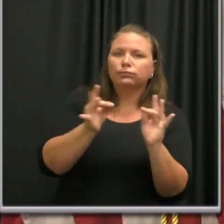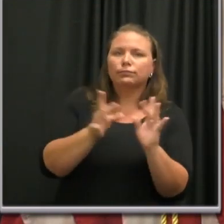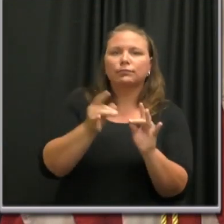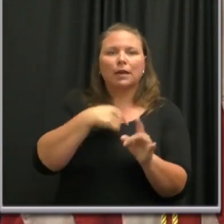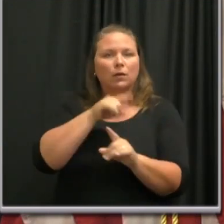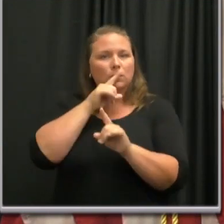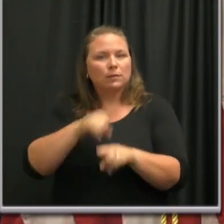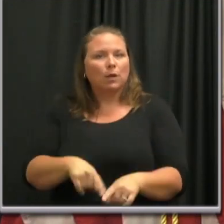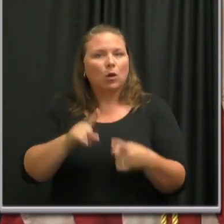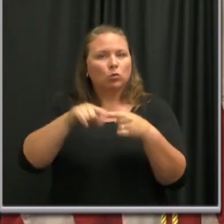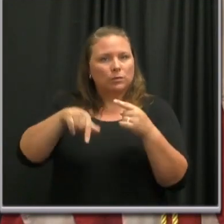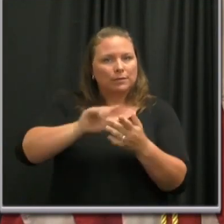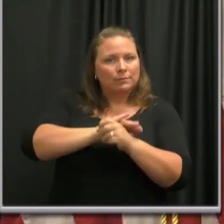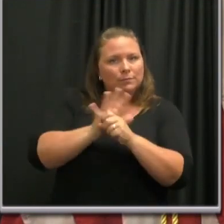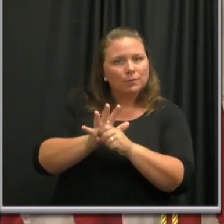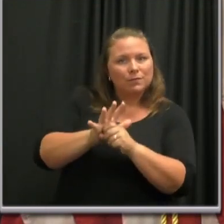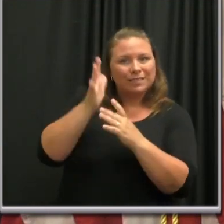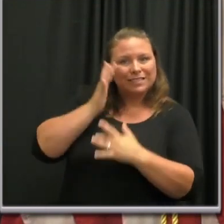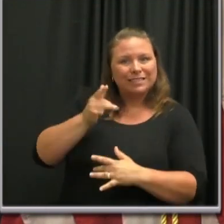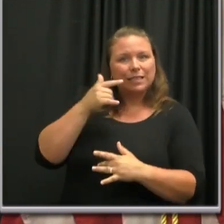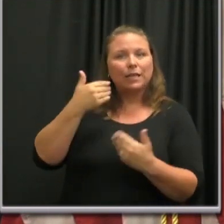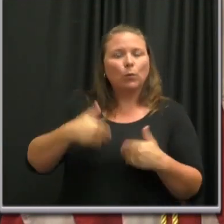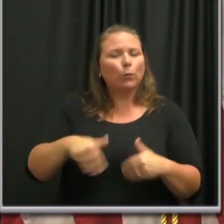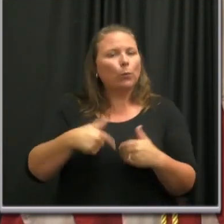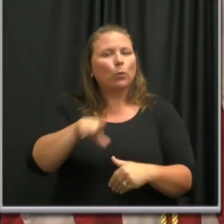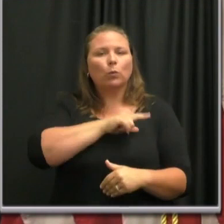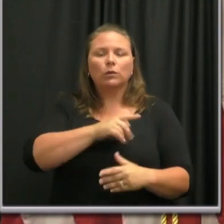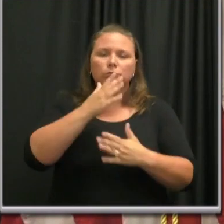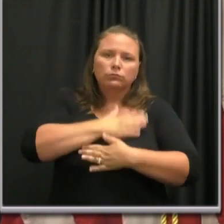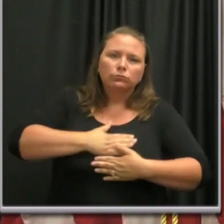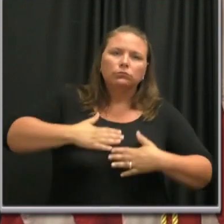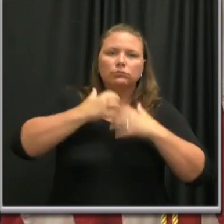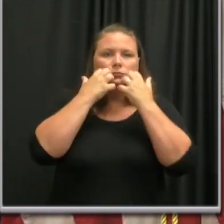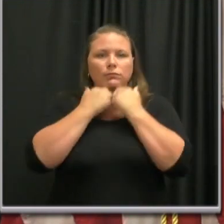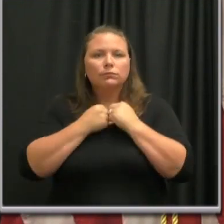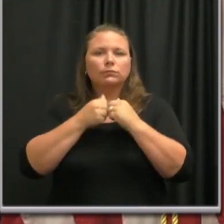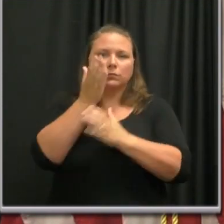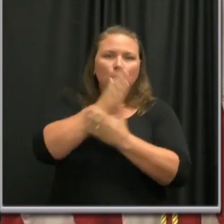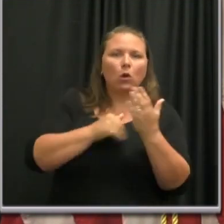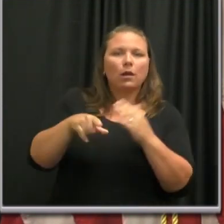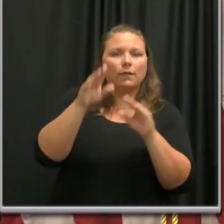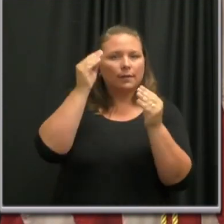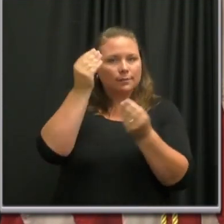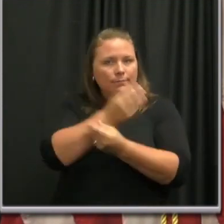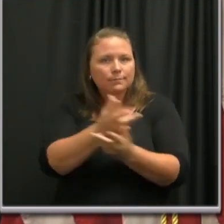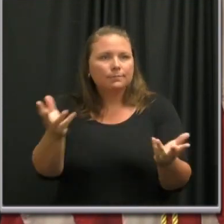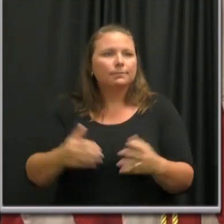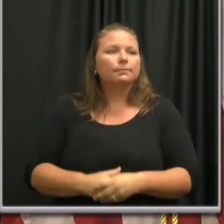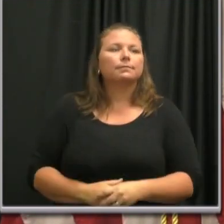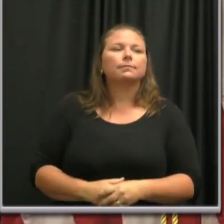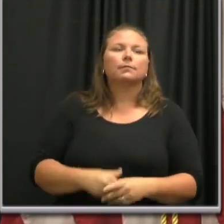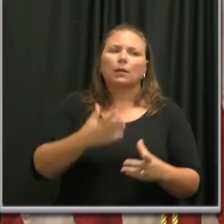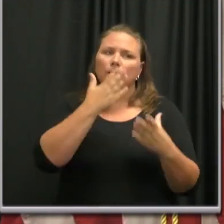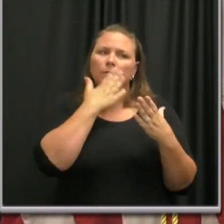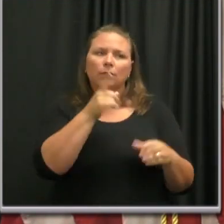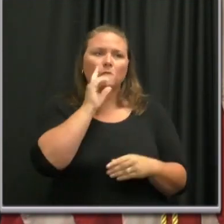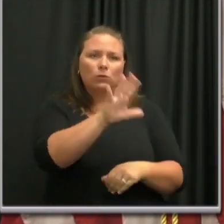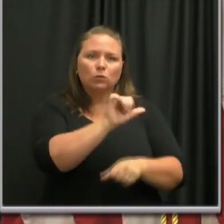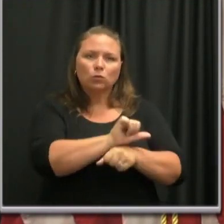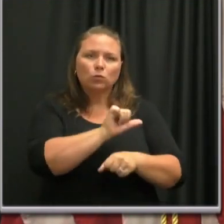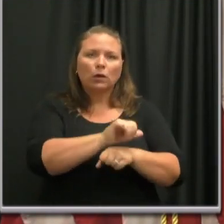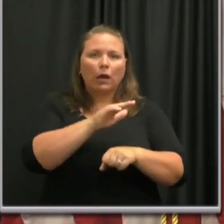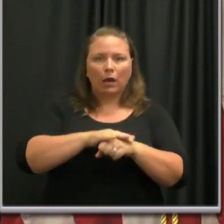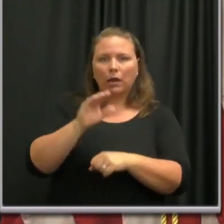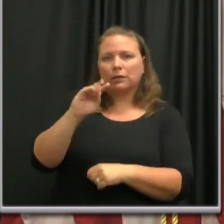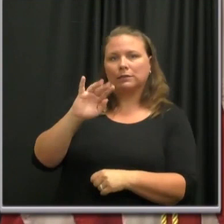city's response to the disease has become an indispensable part of our weekly press week briefings. I'm grateful for his work on the